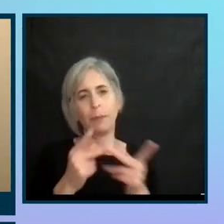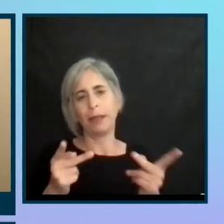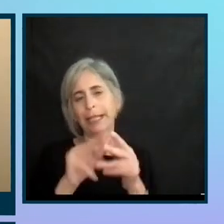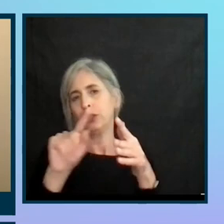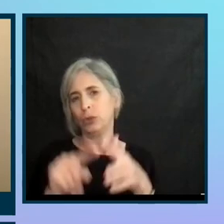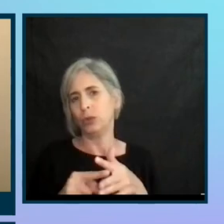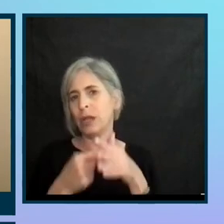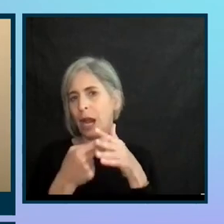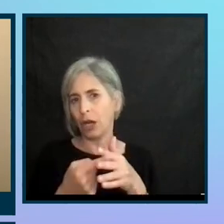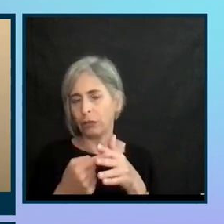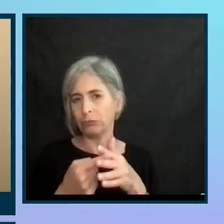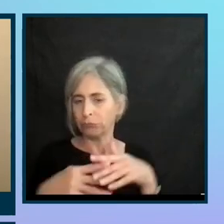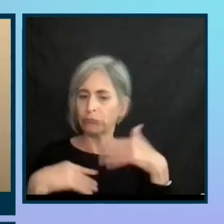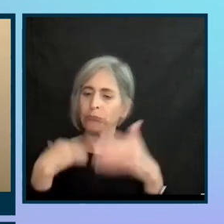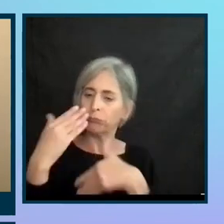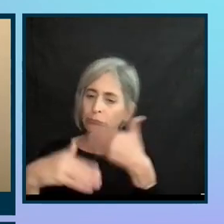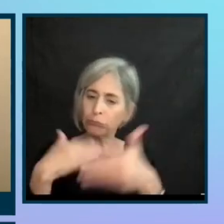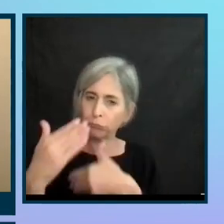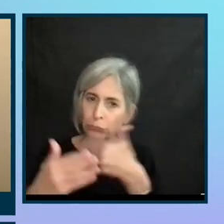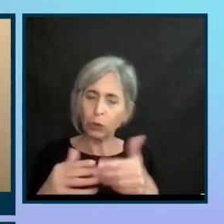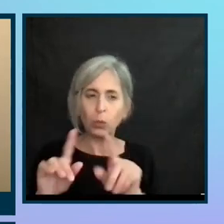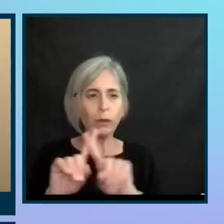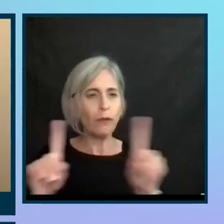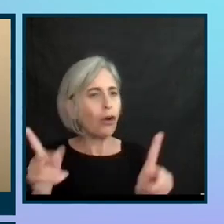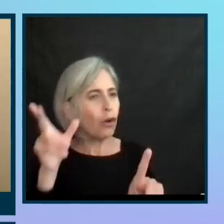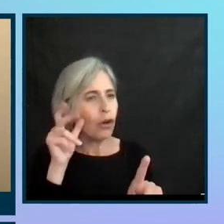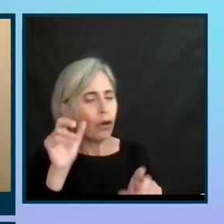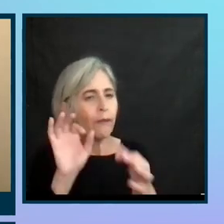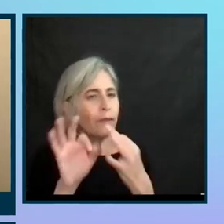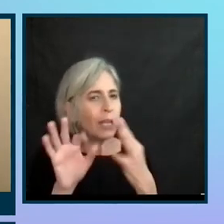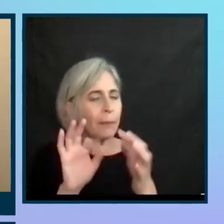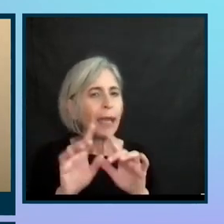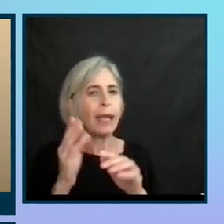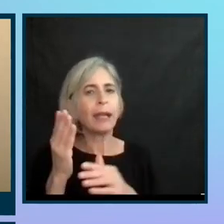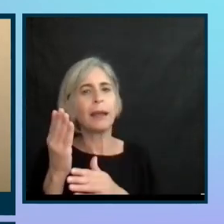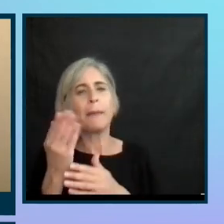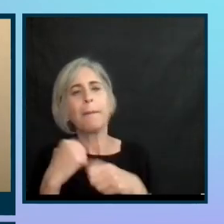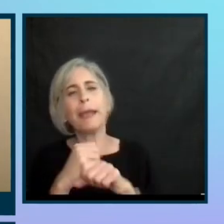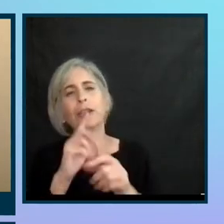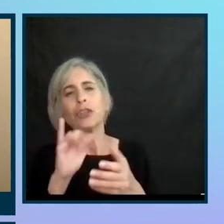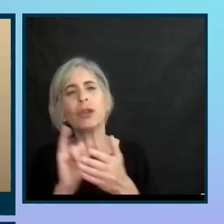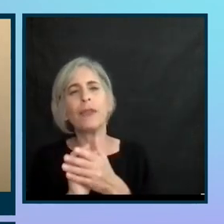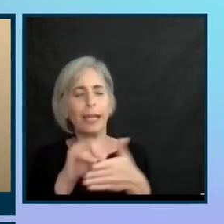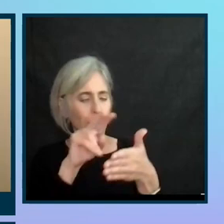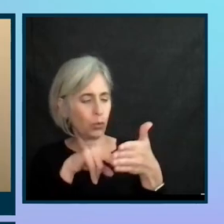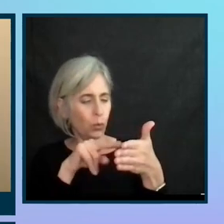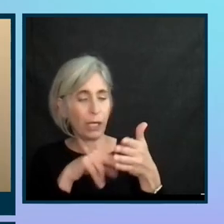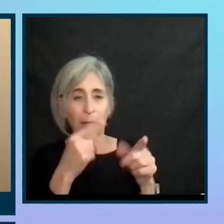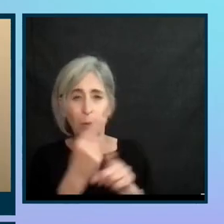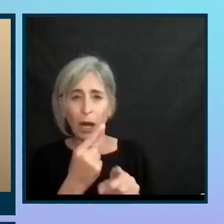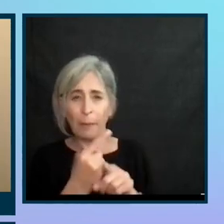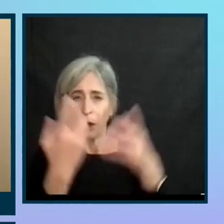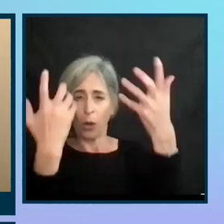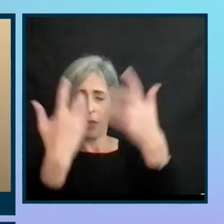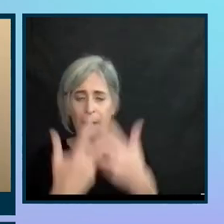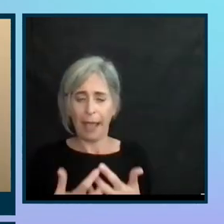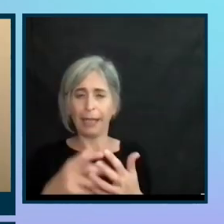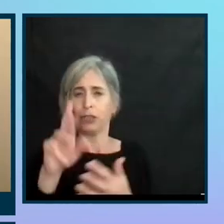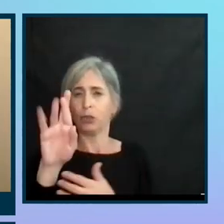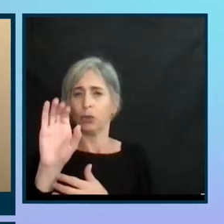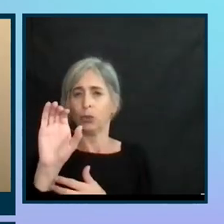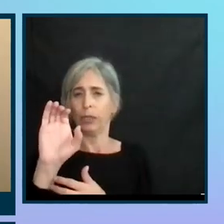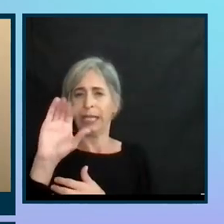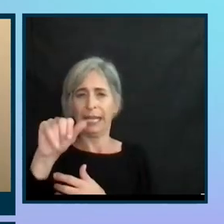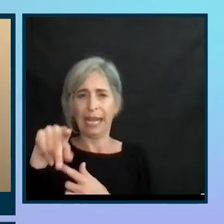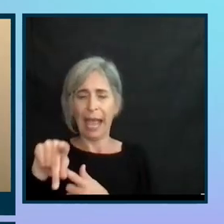we've gone on, we've heard different things at different times. So making sure the standings are, you reading correctly or the matchup recaps, I think, are a few